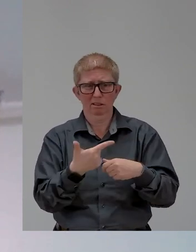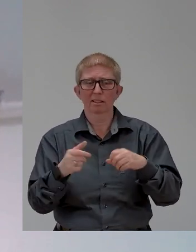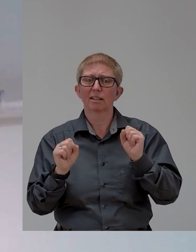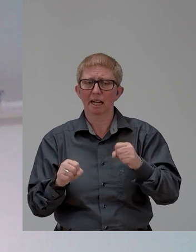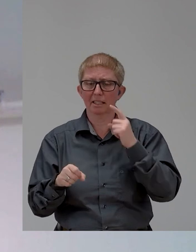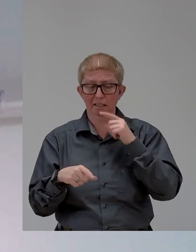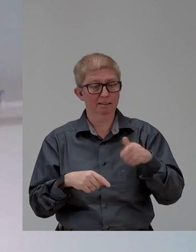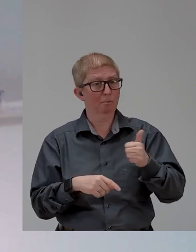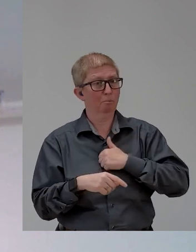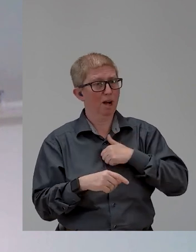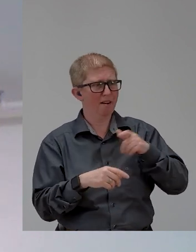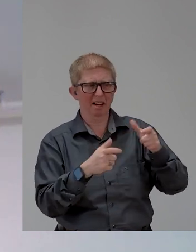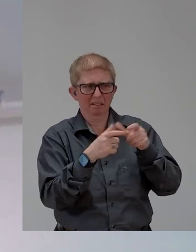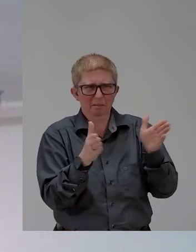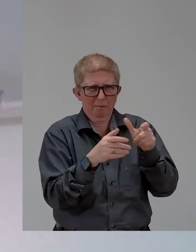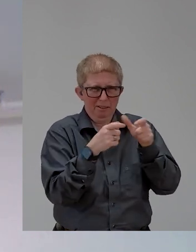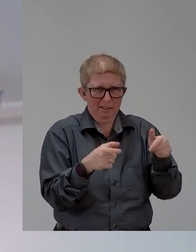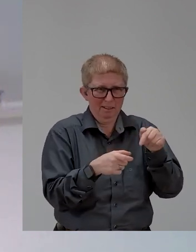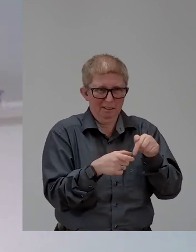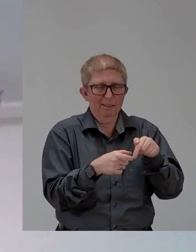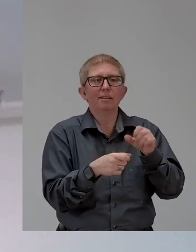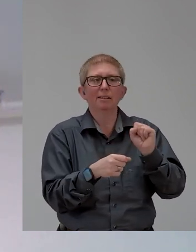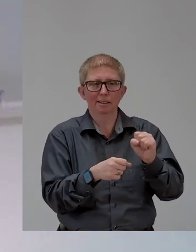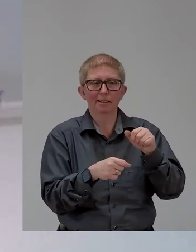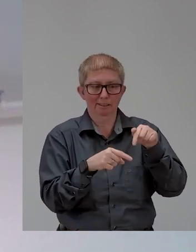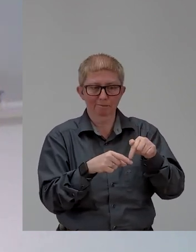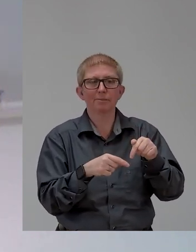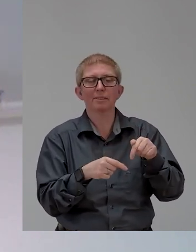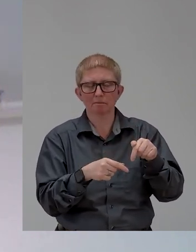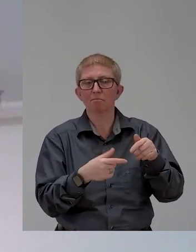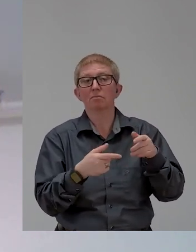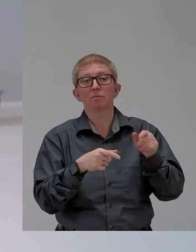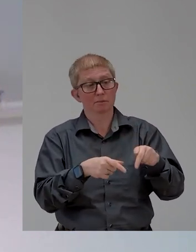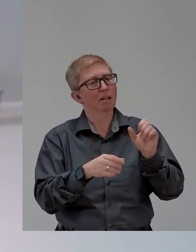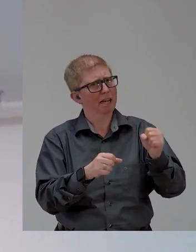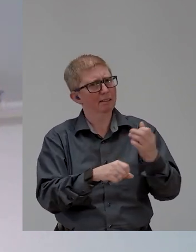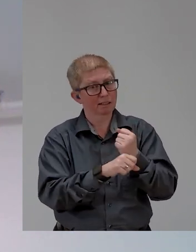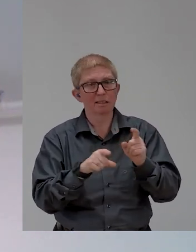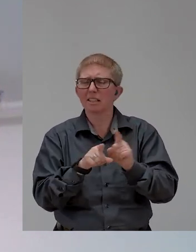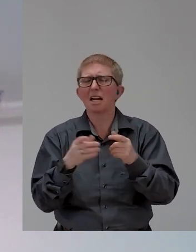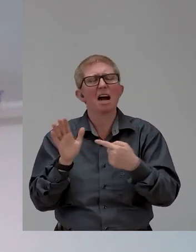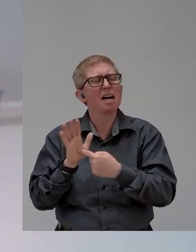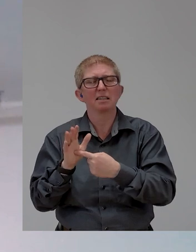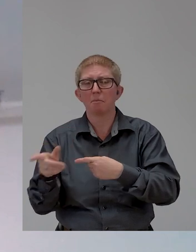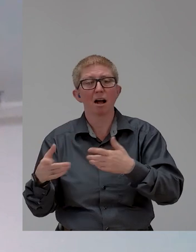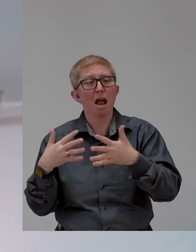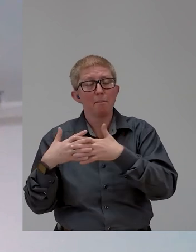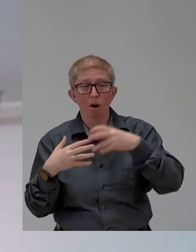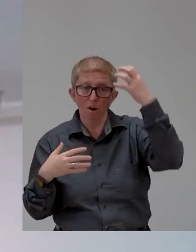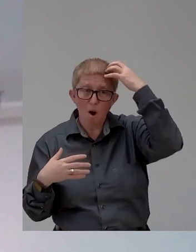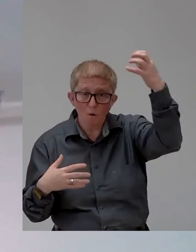whether it's the U.S. government under the Rehab Act, whether it is Israel's government committing to 5%,